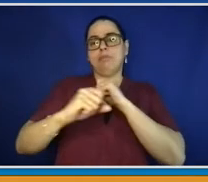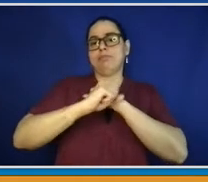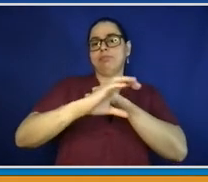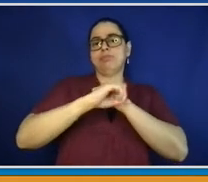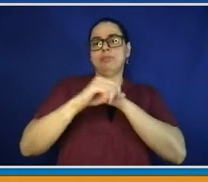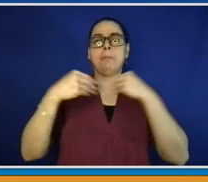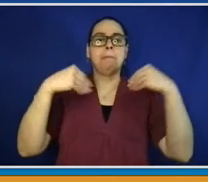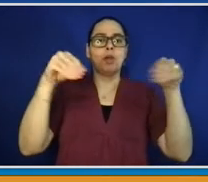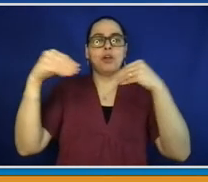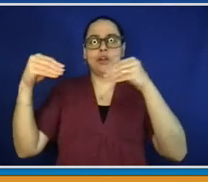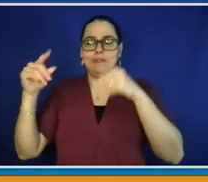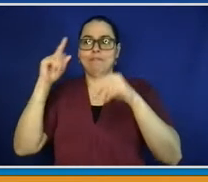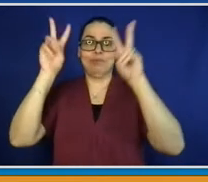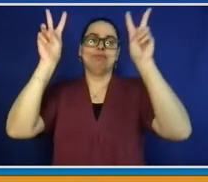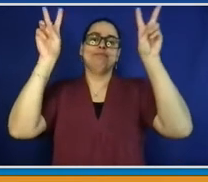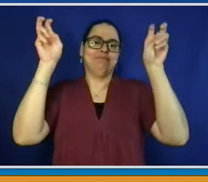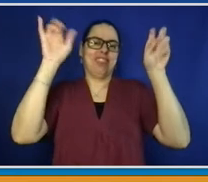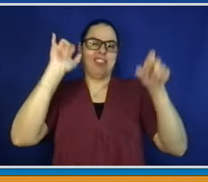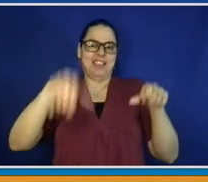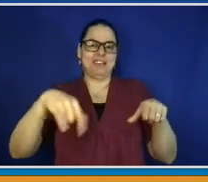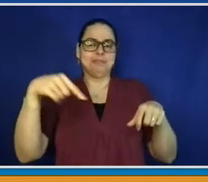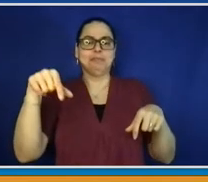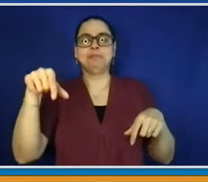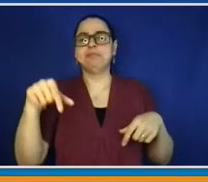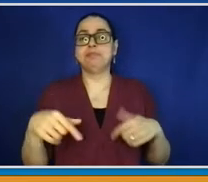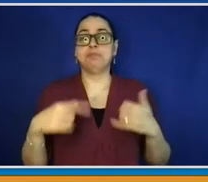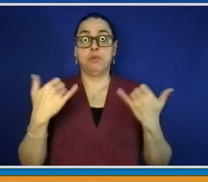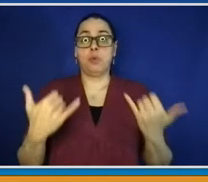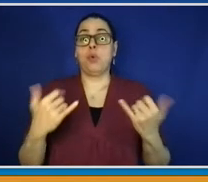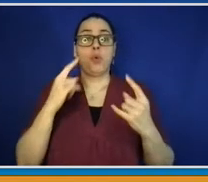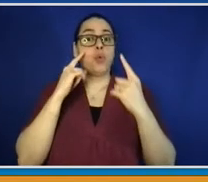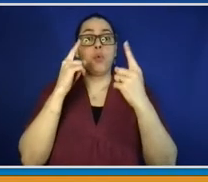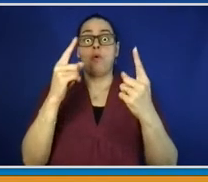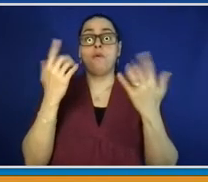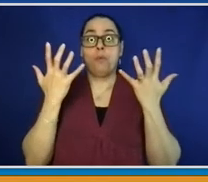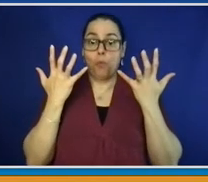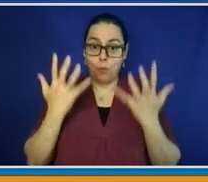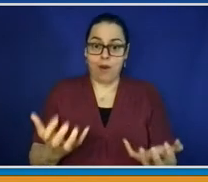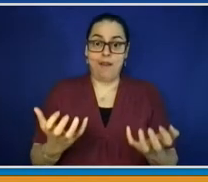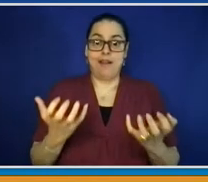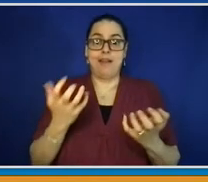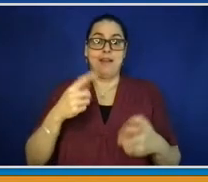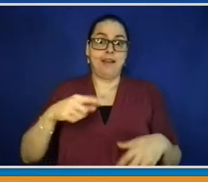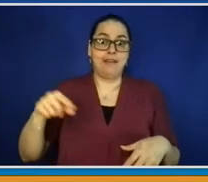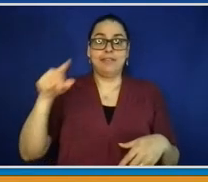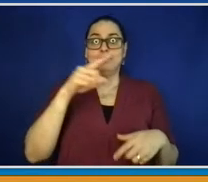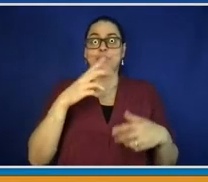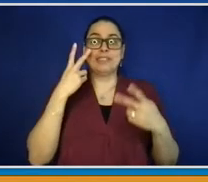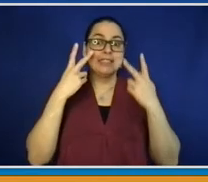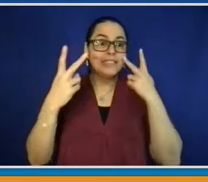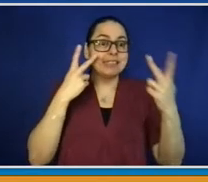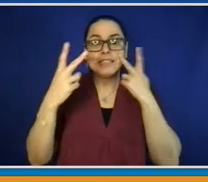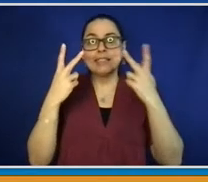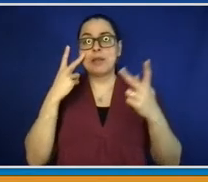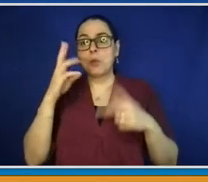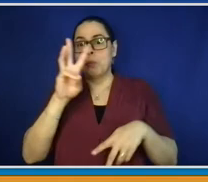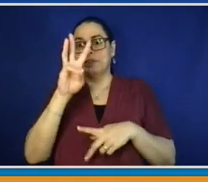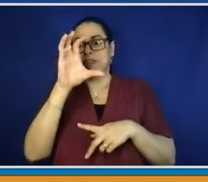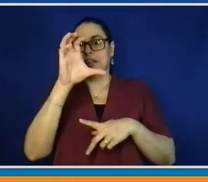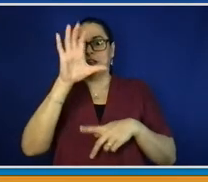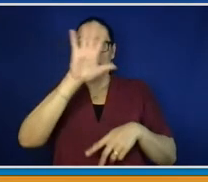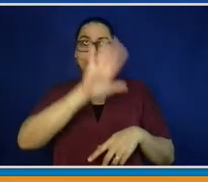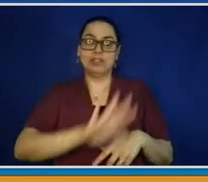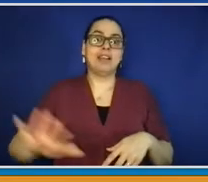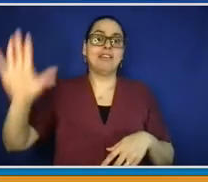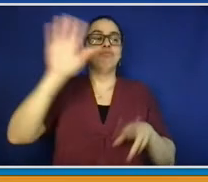It is designed to unite the county to promote our local flair, and this is a call to our local partners to help move